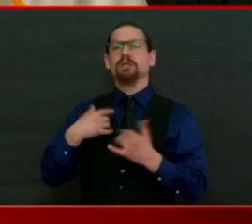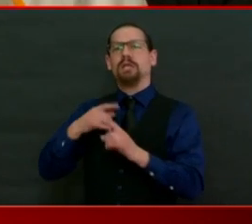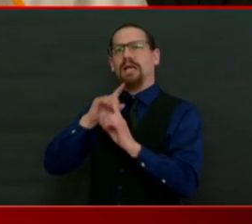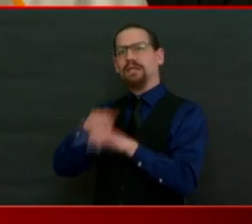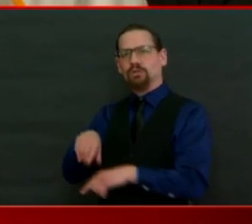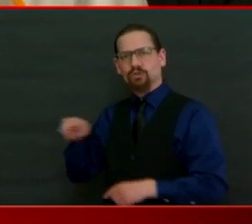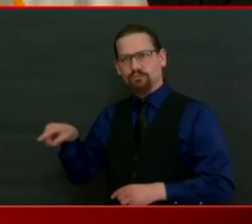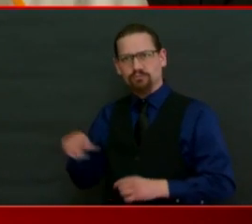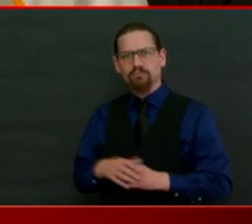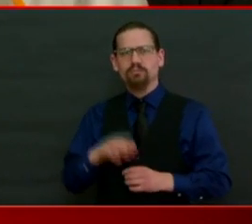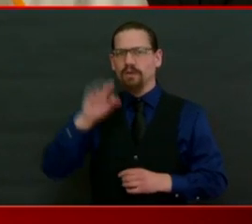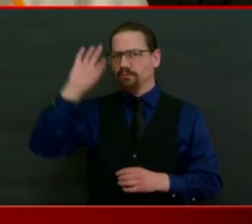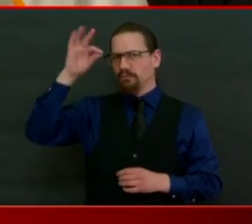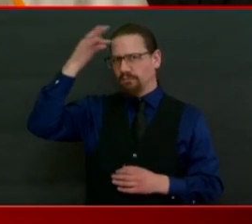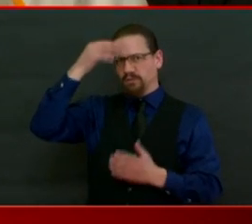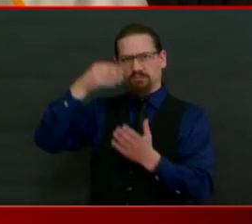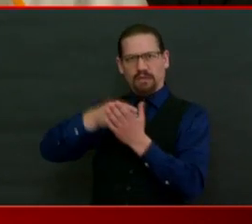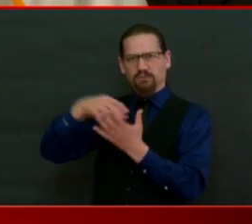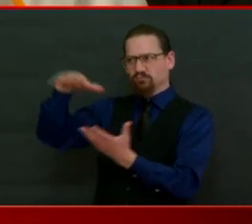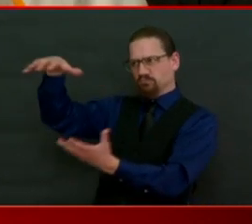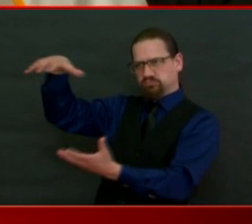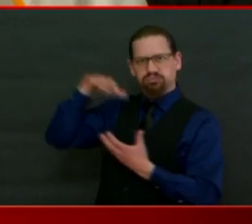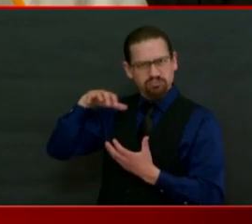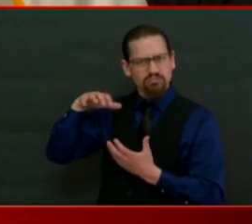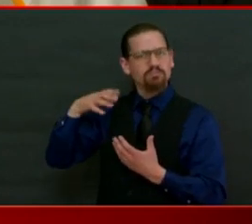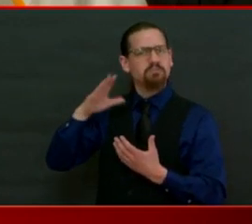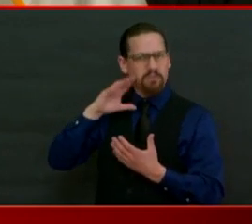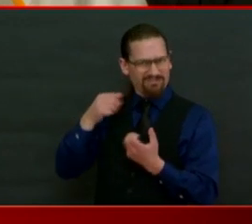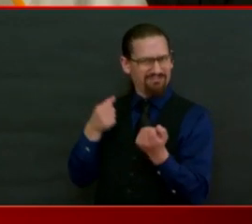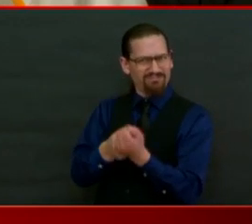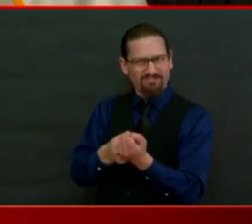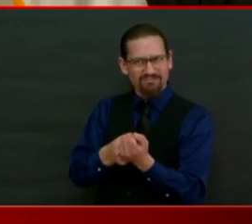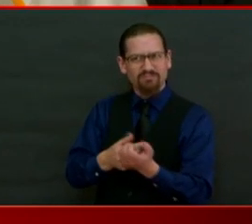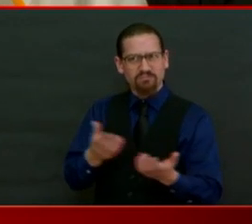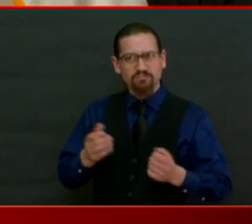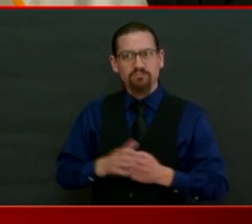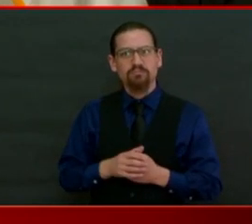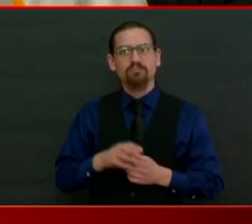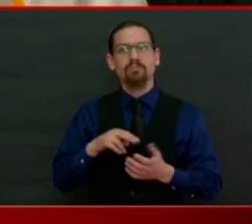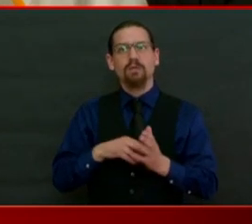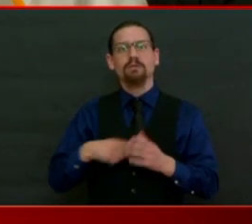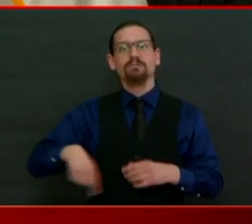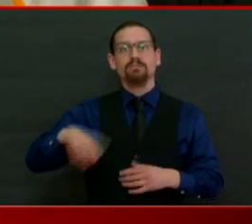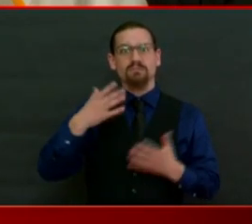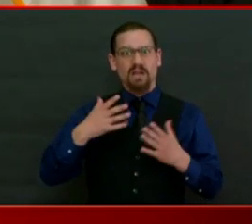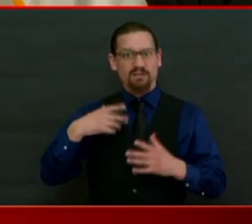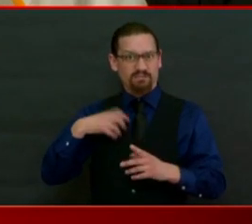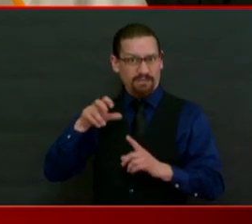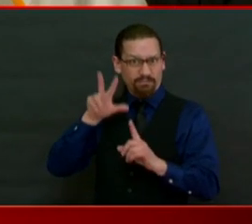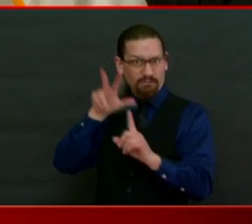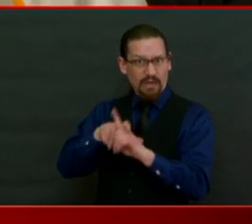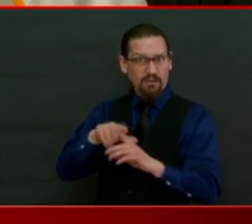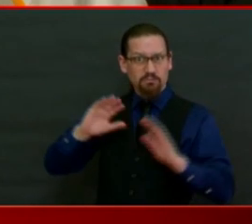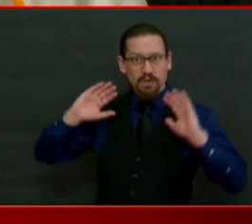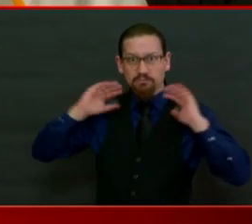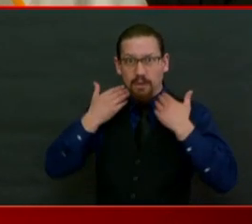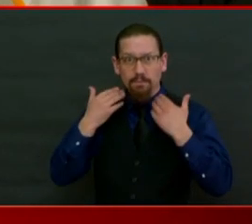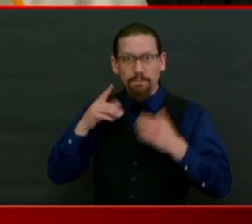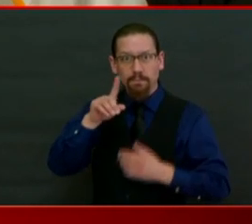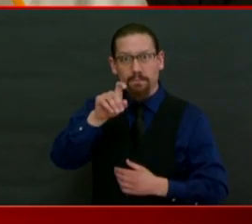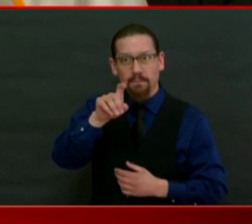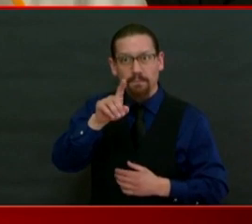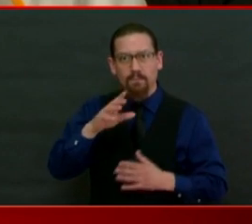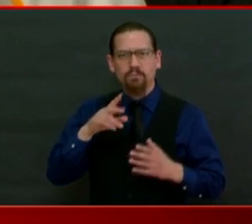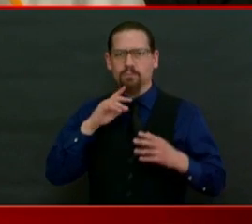discussed. Certainly not being discussed now. We'll know a lot more in a month from now around our